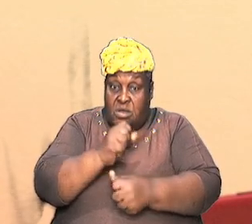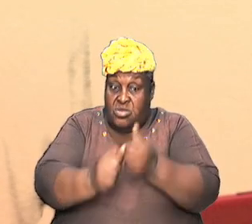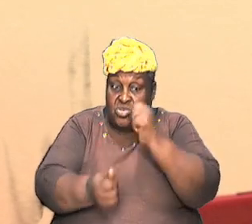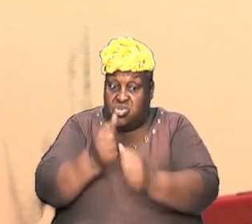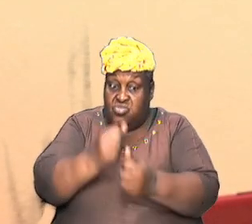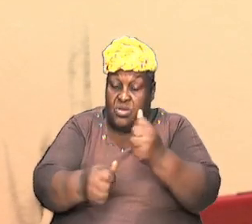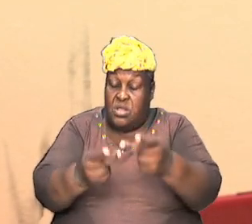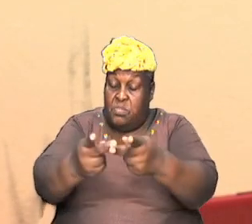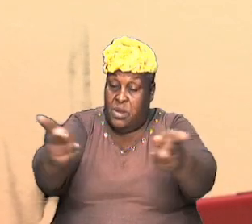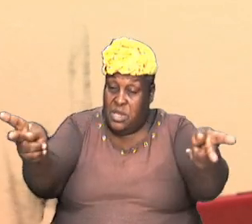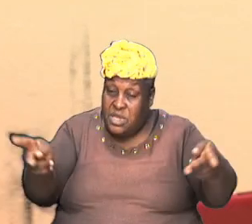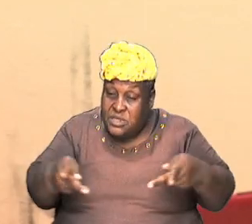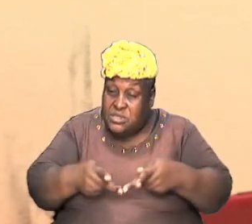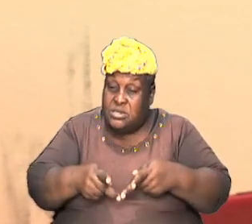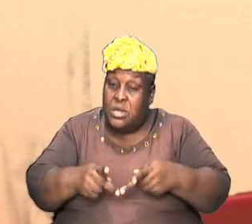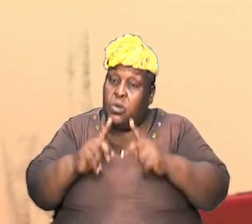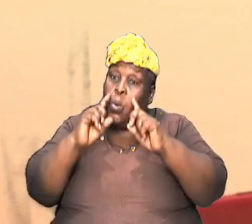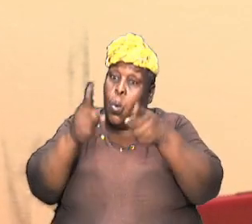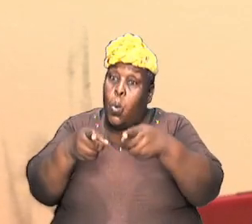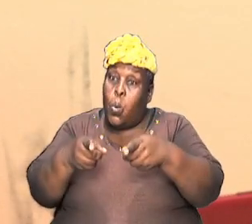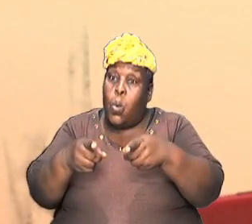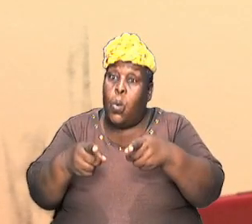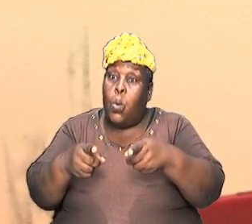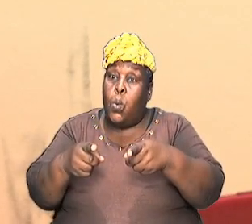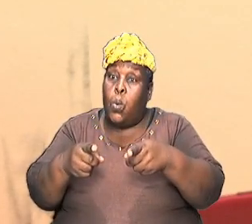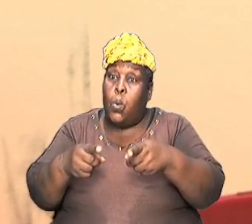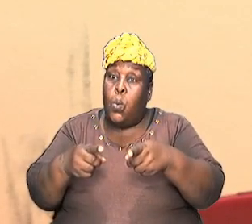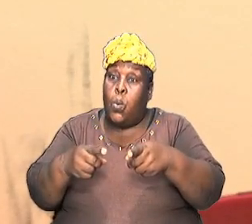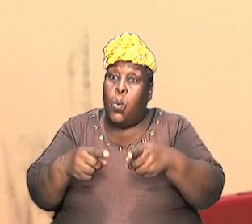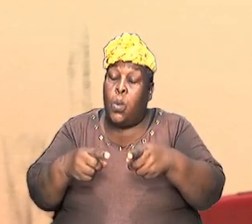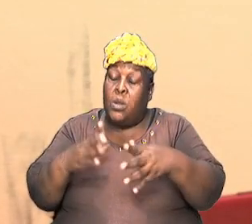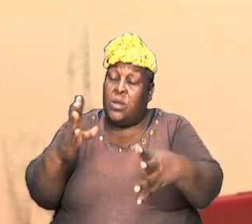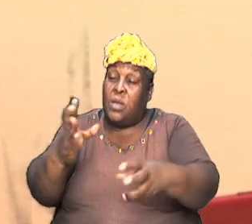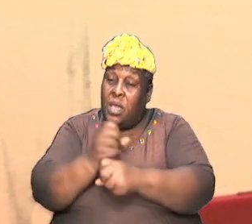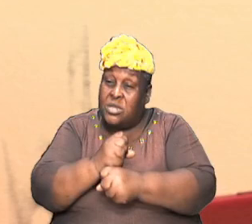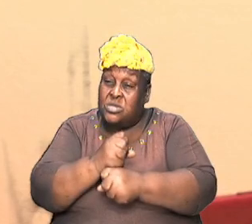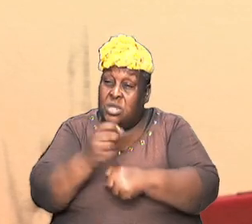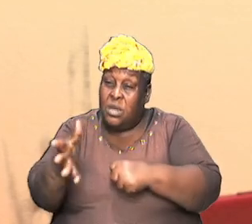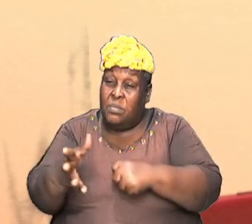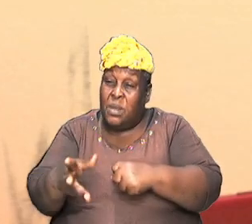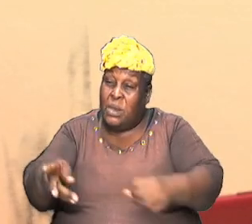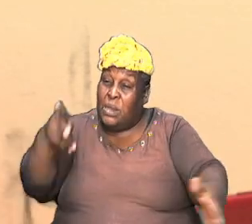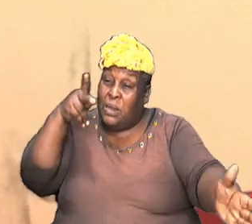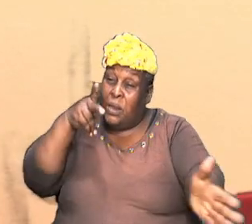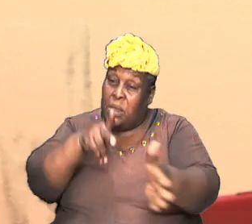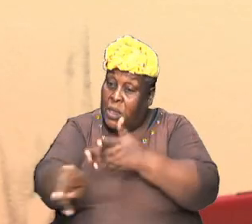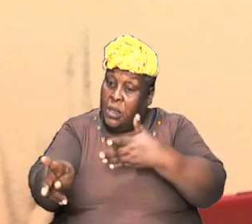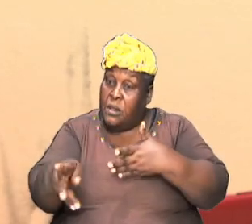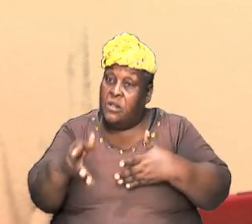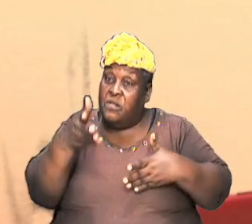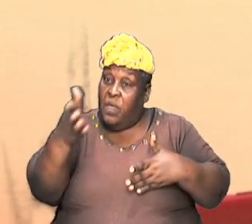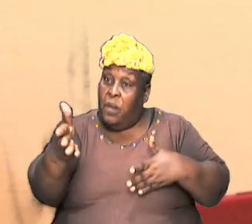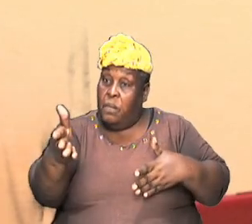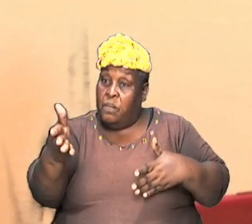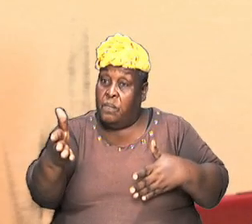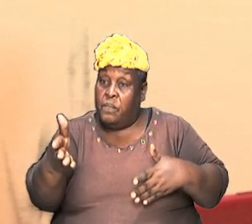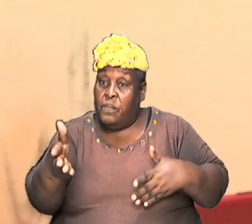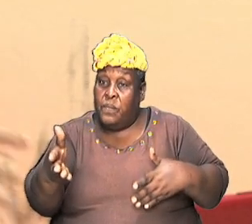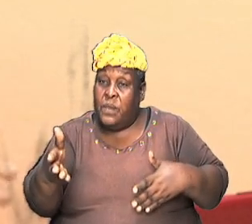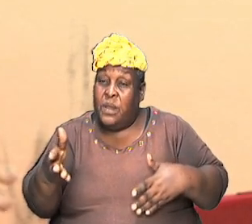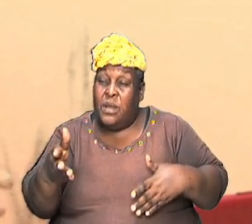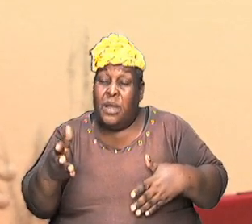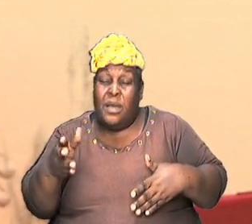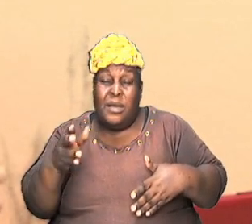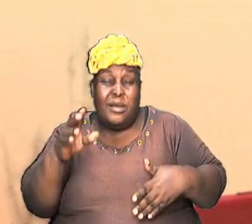and he went and he caught up with them and he slaughtered them now it sounded